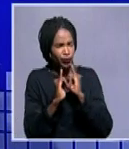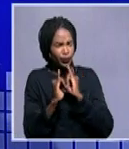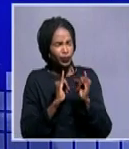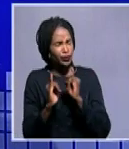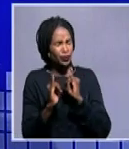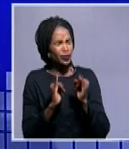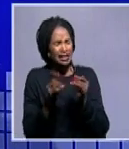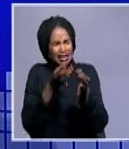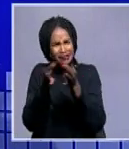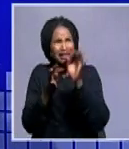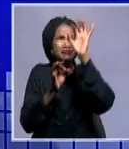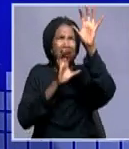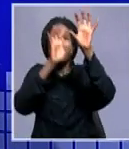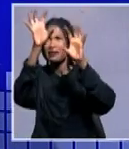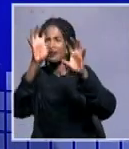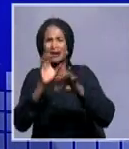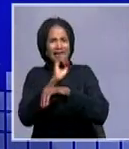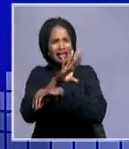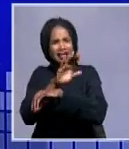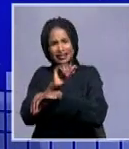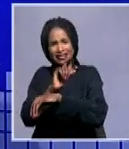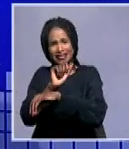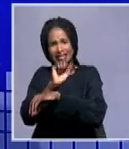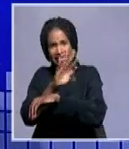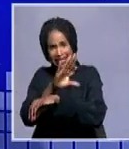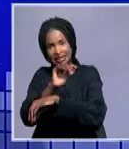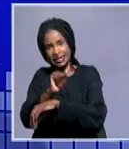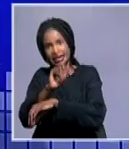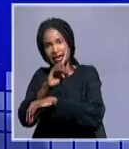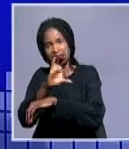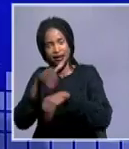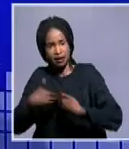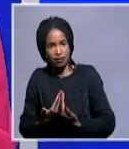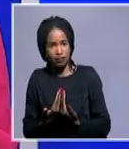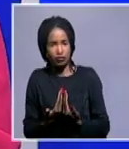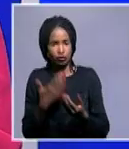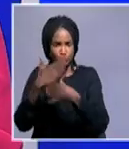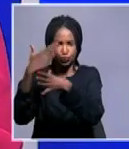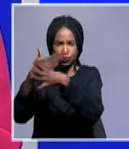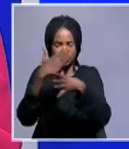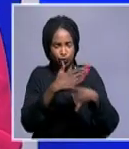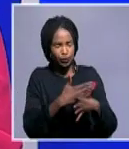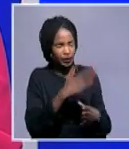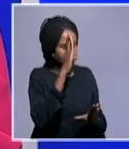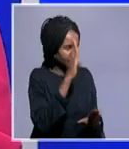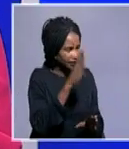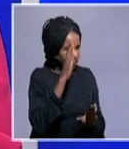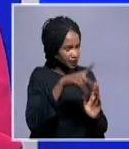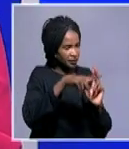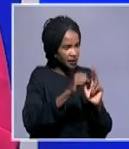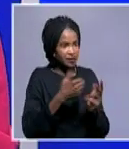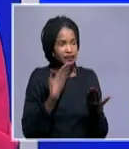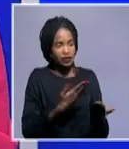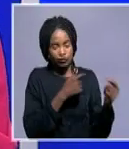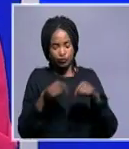to us these structures and how of course they operate. Good evening Pierce and thank you so much for making the time to join us. Thank you, thank you very much too. It's a